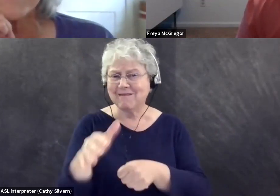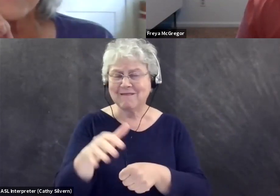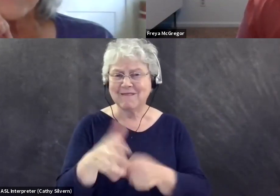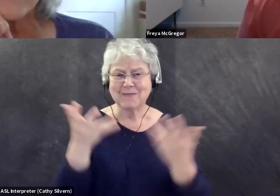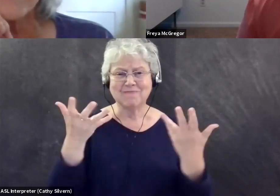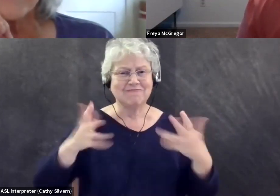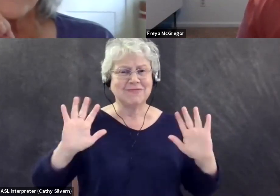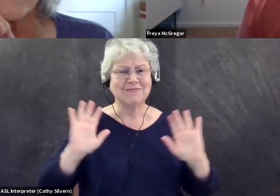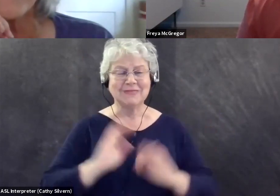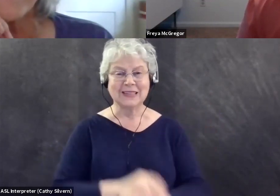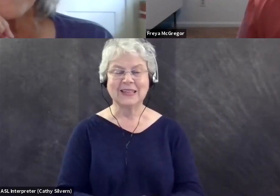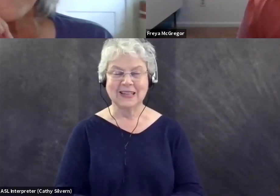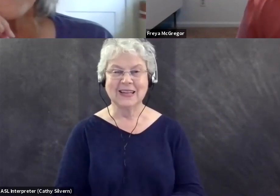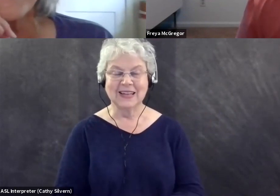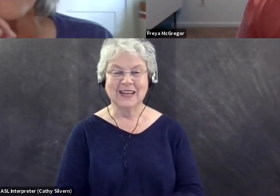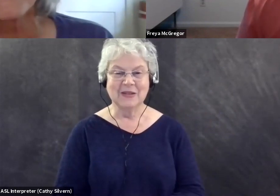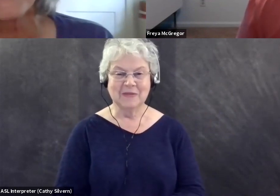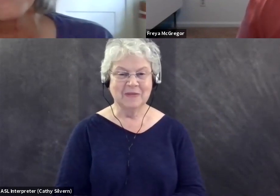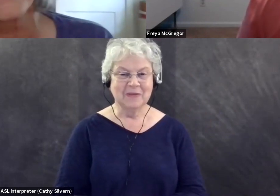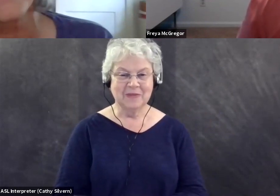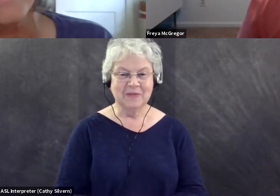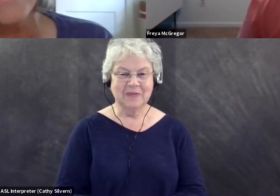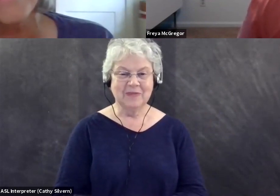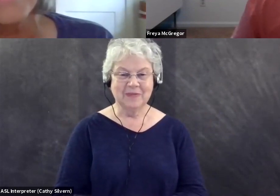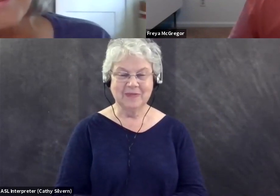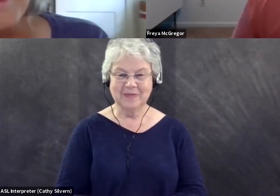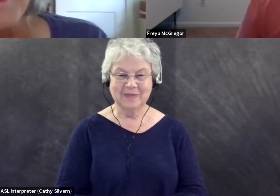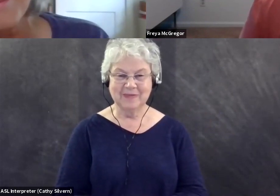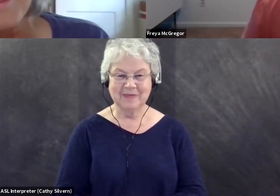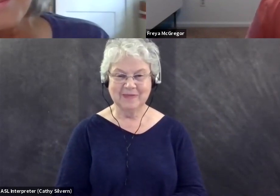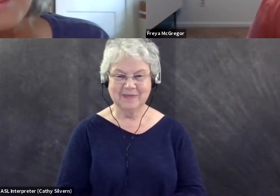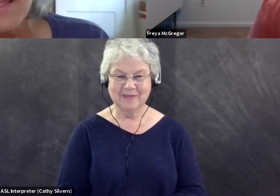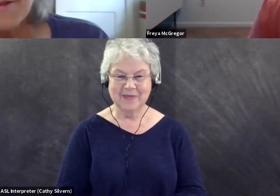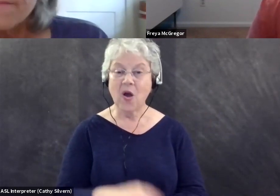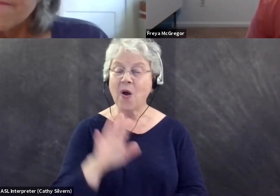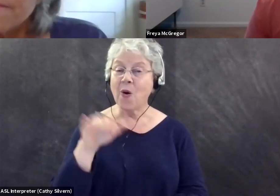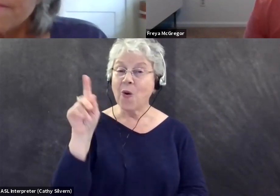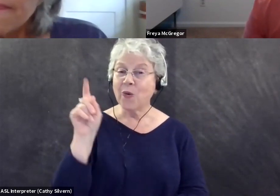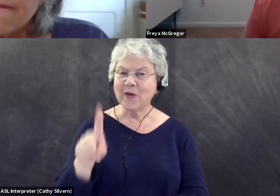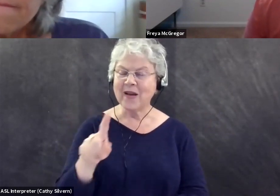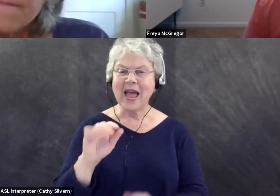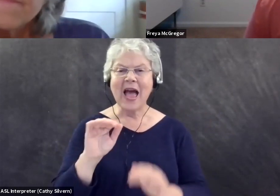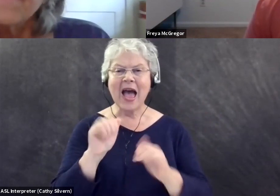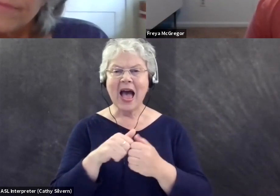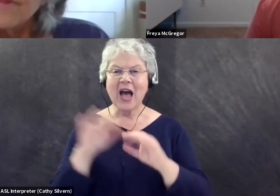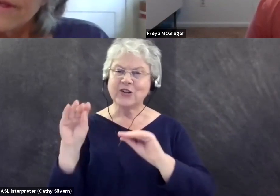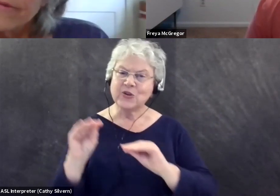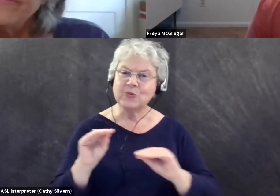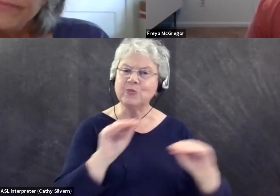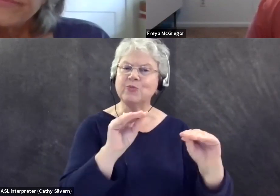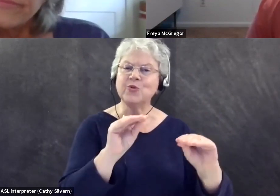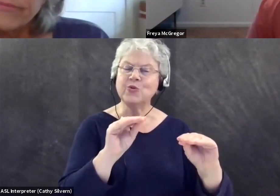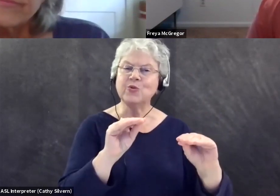Yeah. Yeah. Yeah. Yeah. Um, Oh, someone's asked, how do you transport your wheelchair to your birding